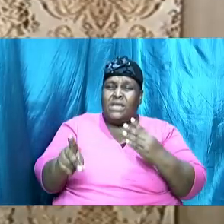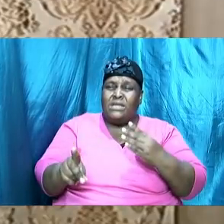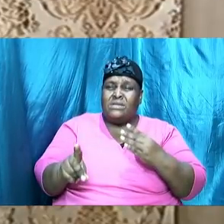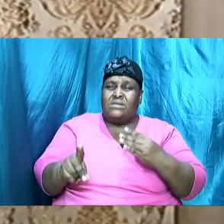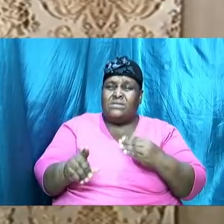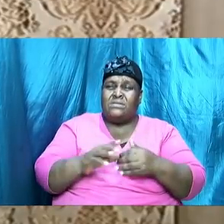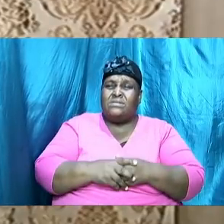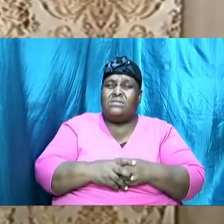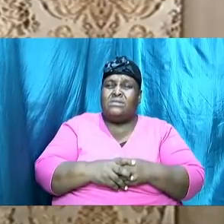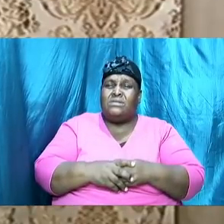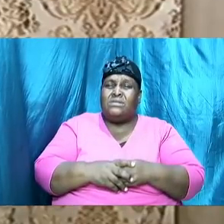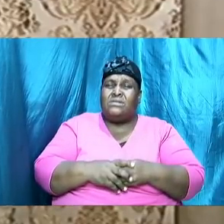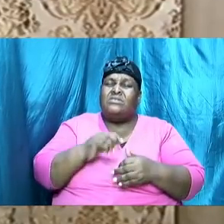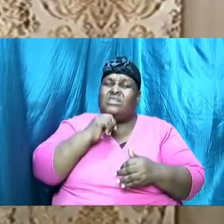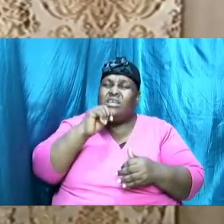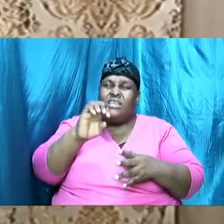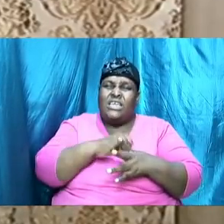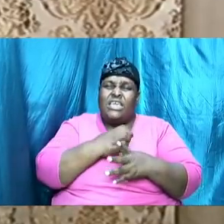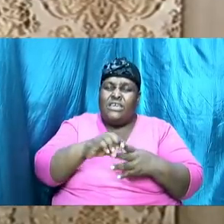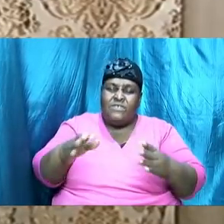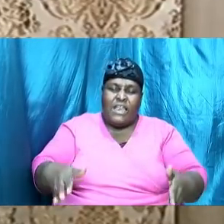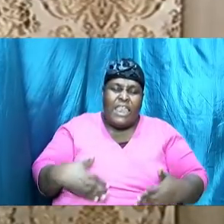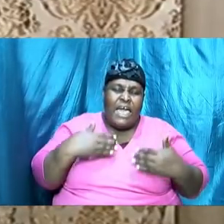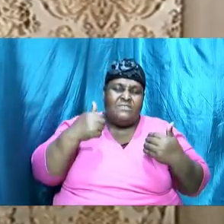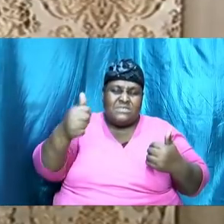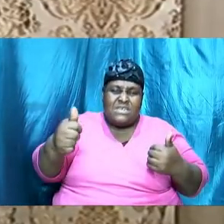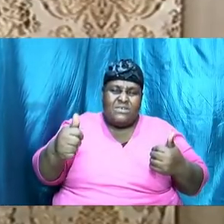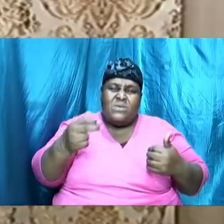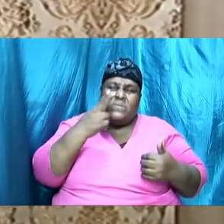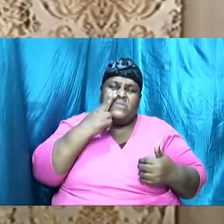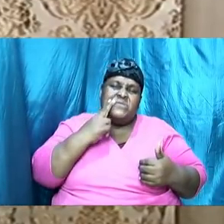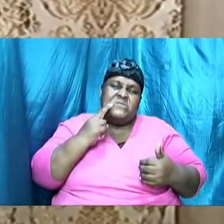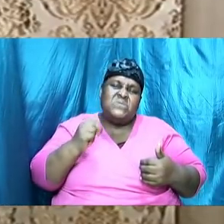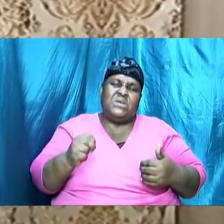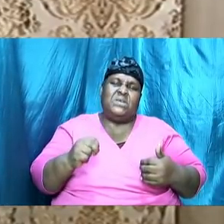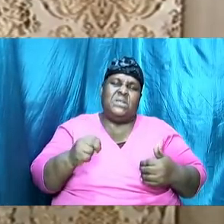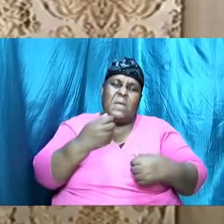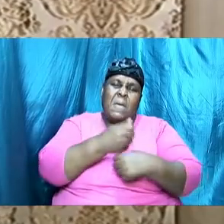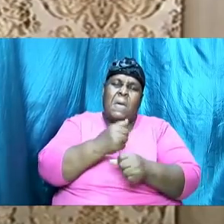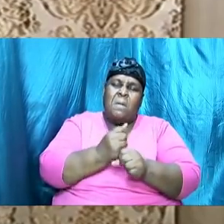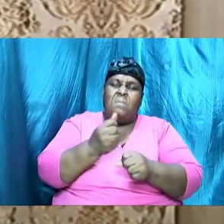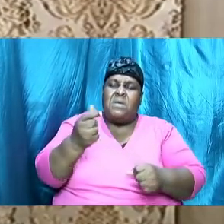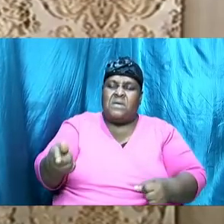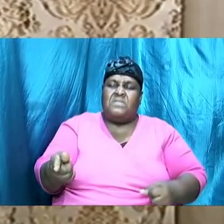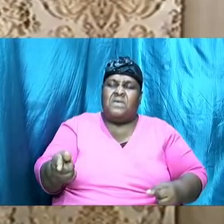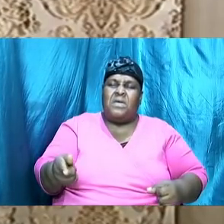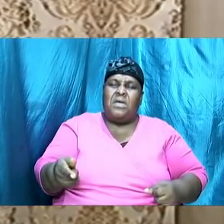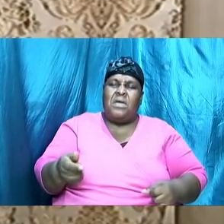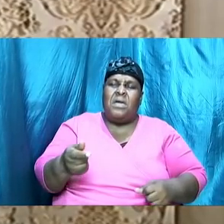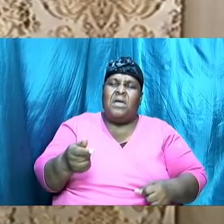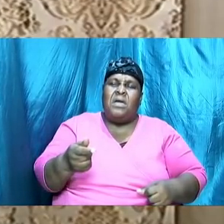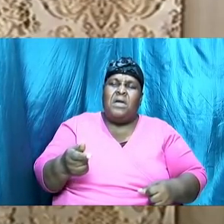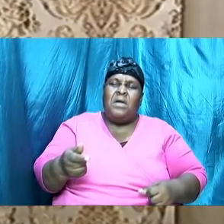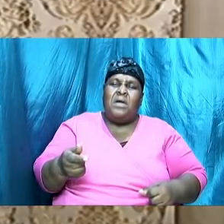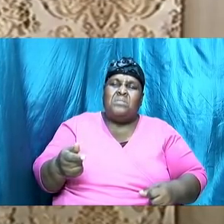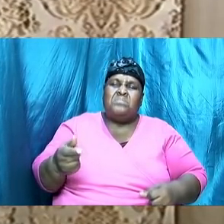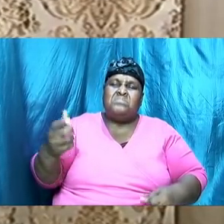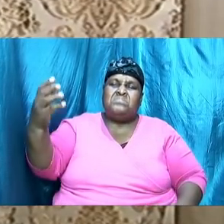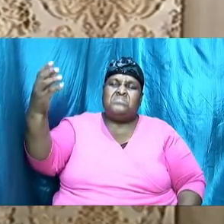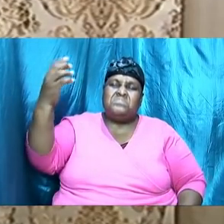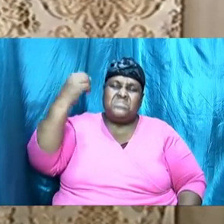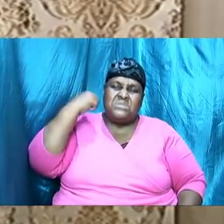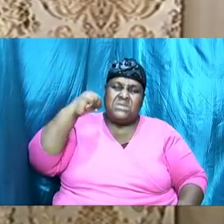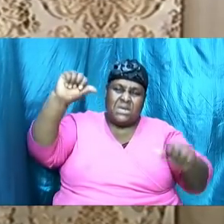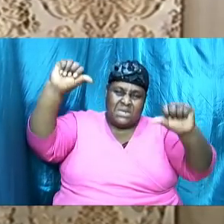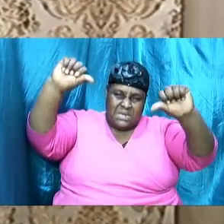was sweet enough that would have caused them to deny the God of heaven the Lord Jesus Christ with